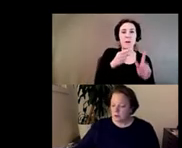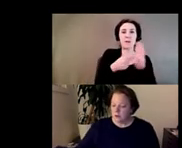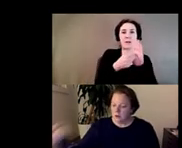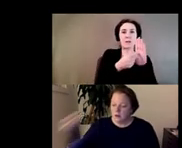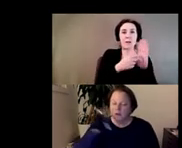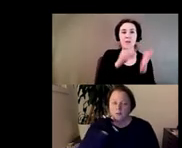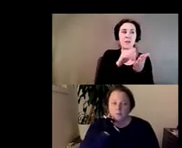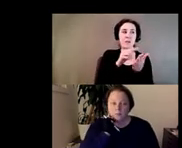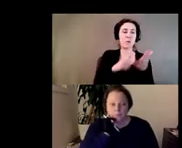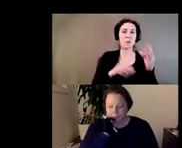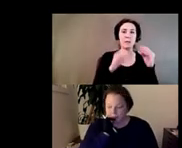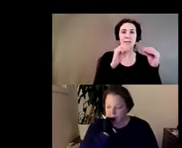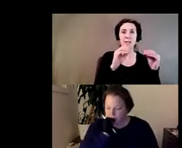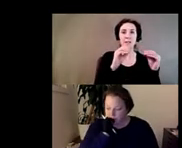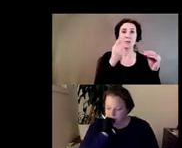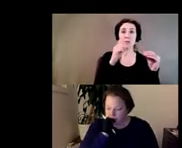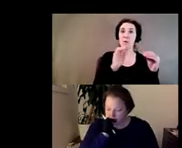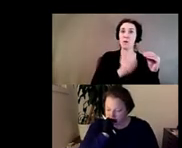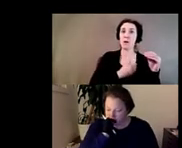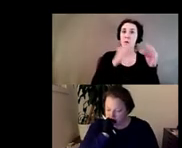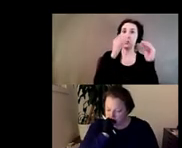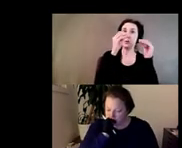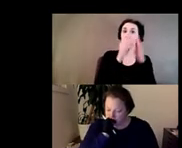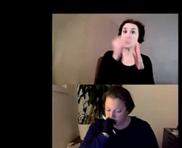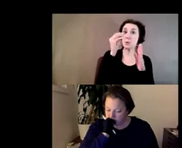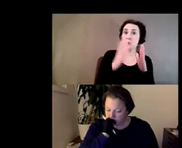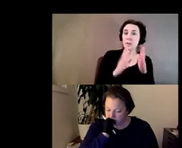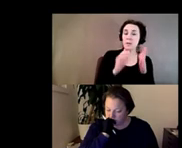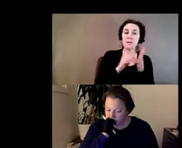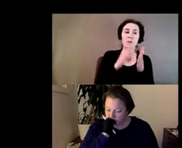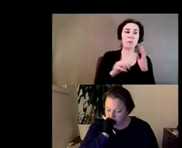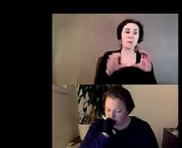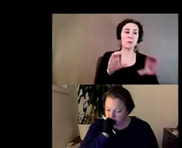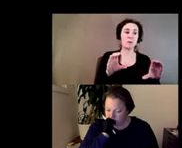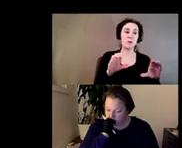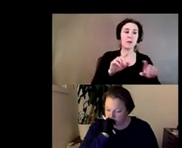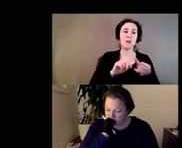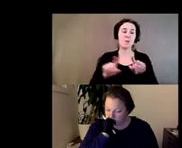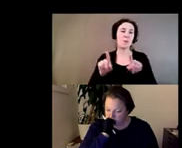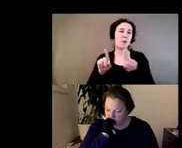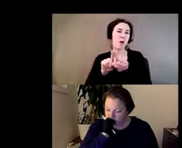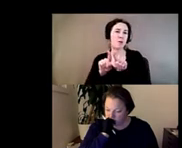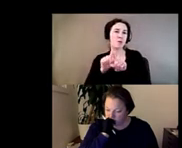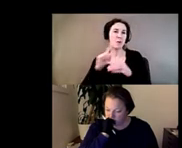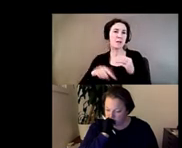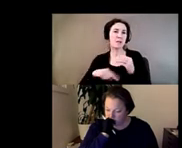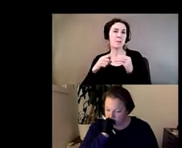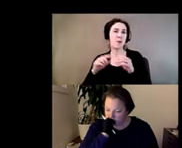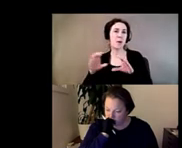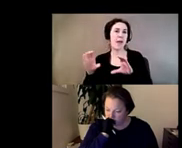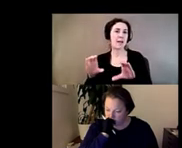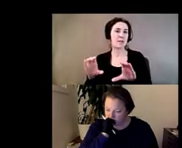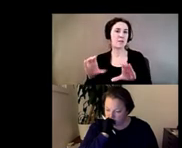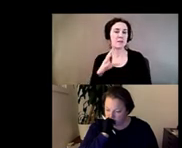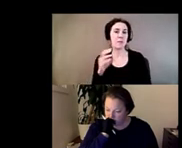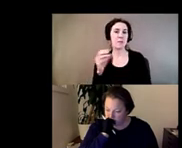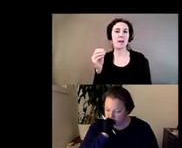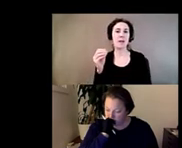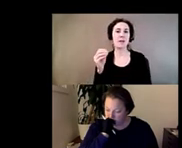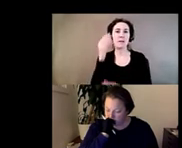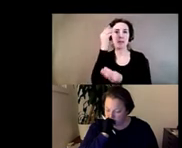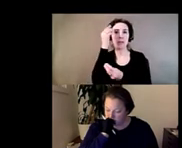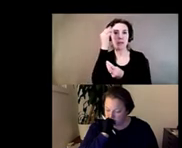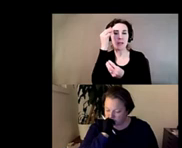teach um for our students and that's what we put into practice but it's also about activism and thinking through